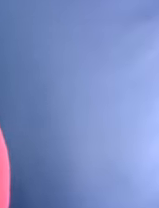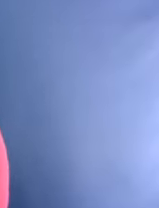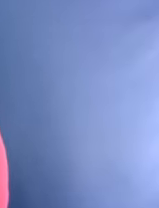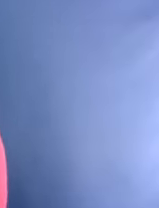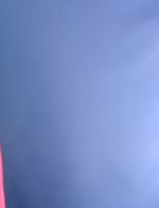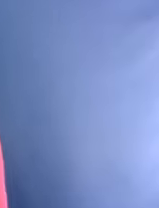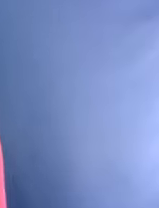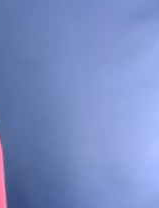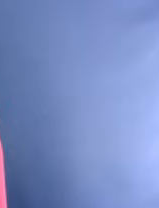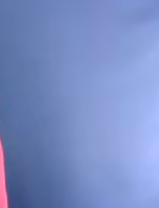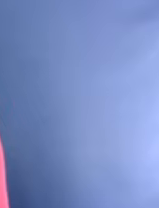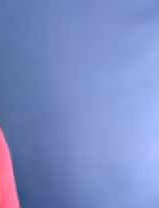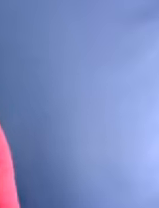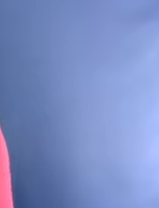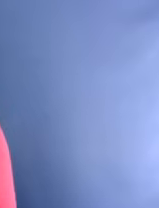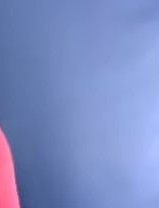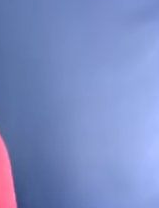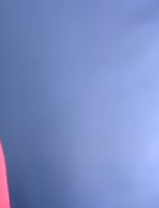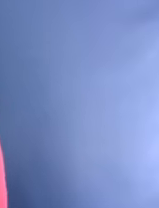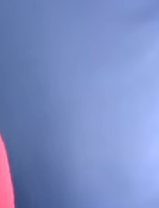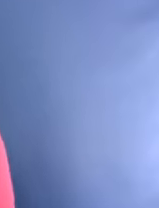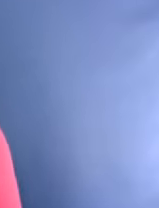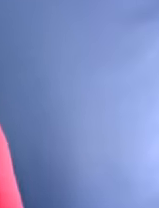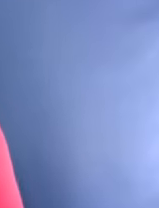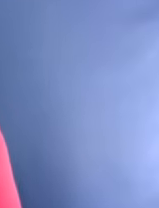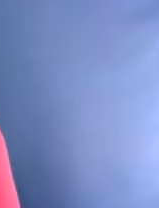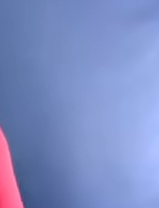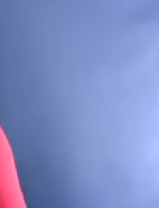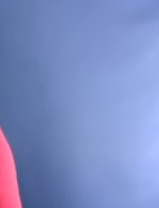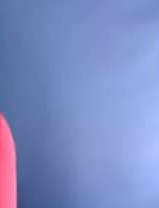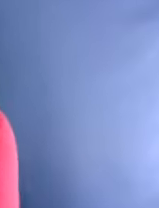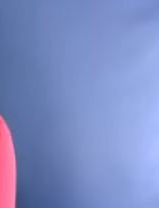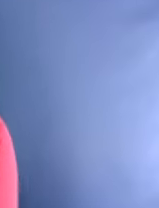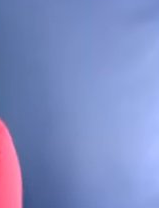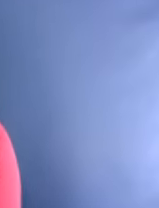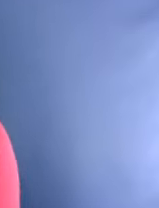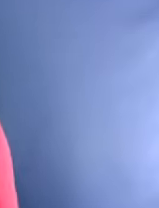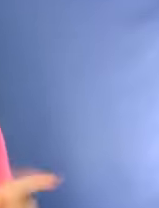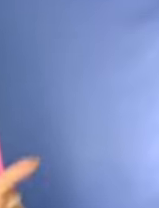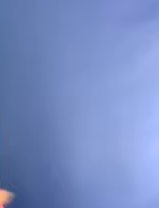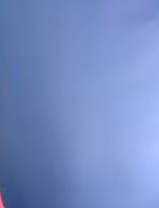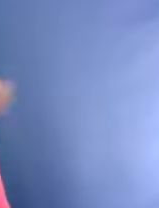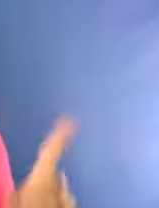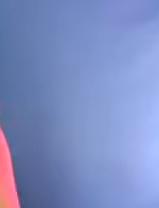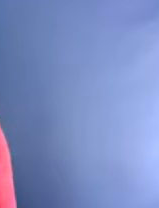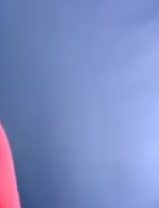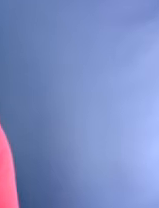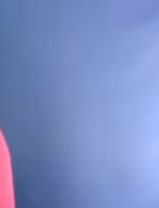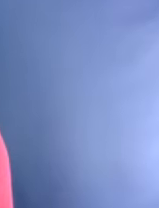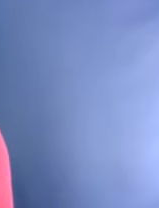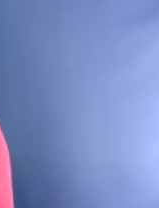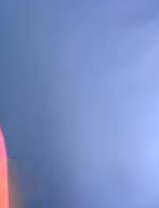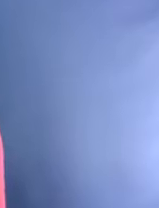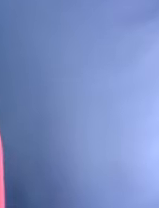women of faith, what women of faith want government and faith and communities to know, something which is missed out